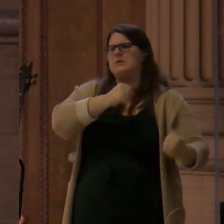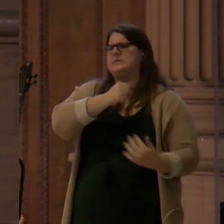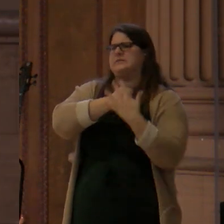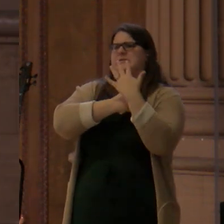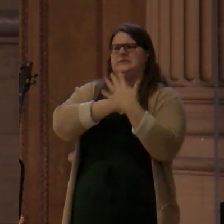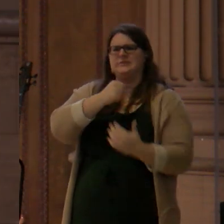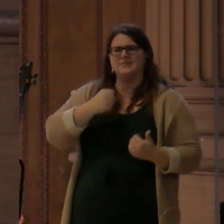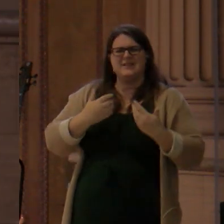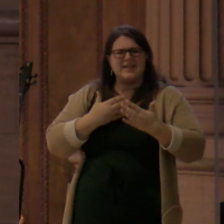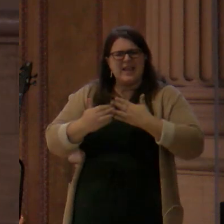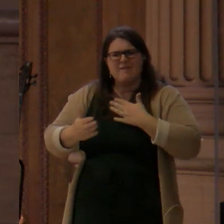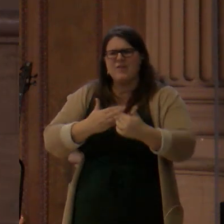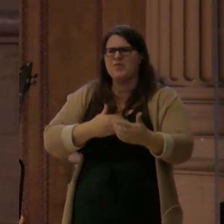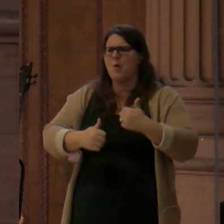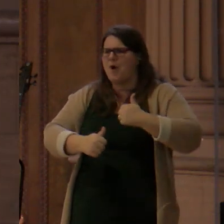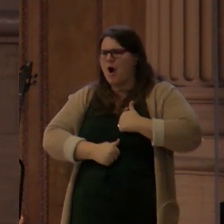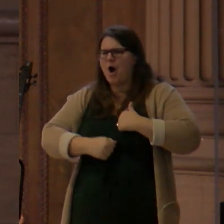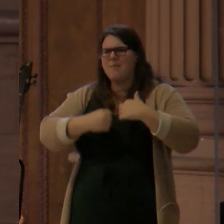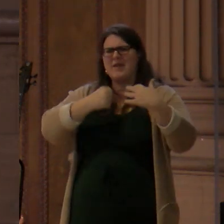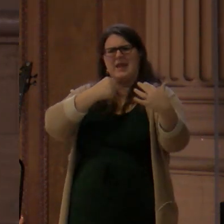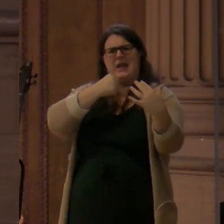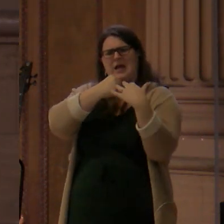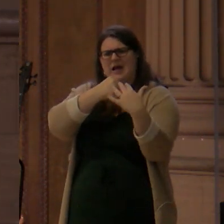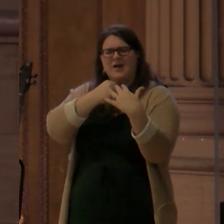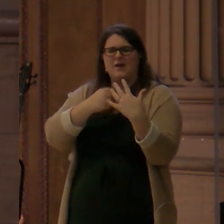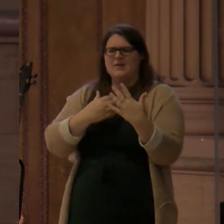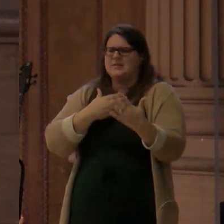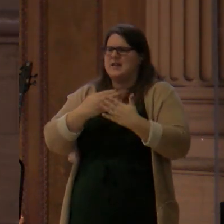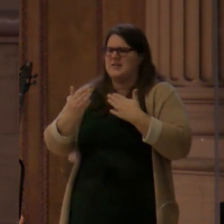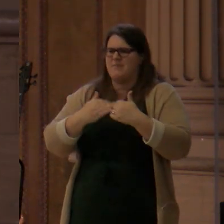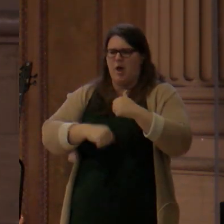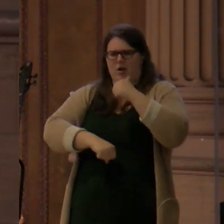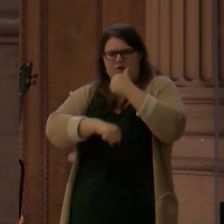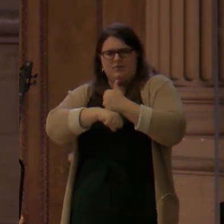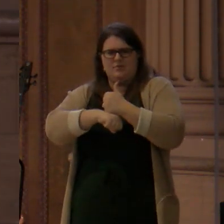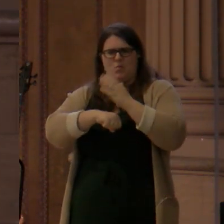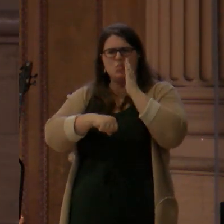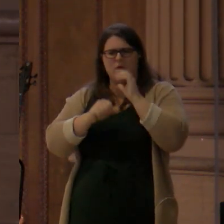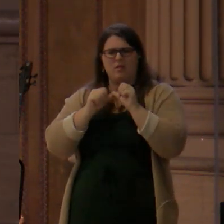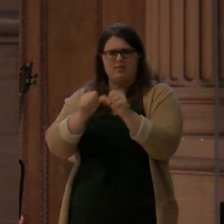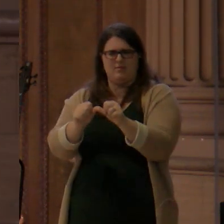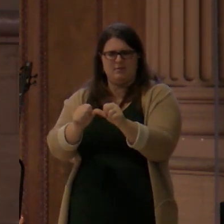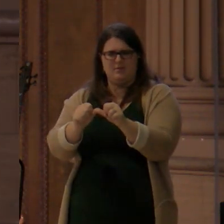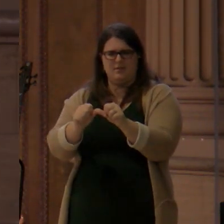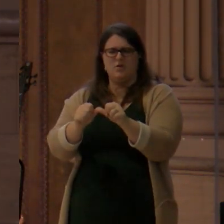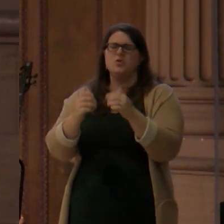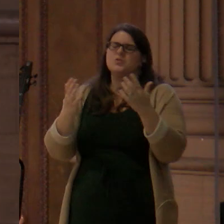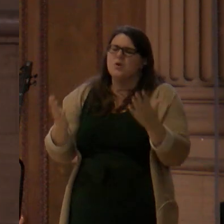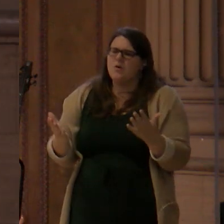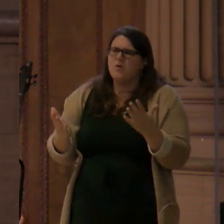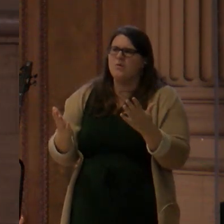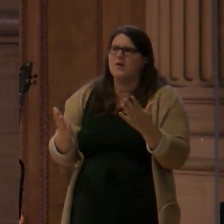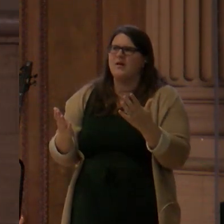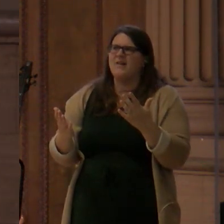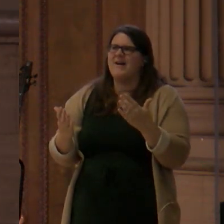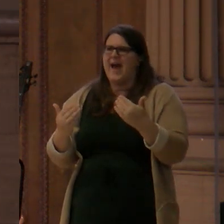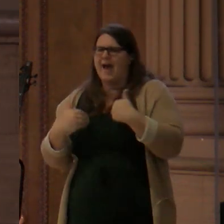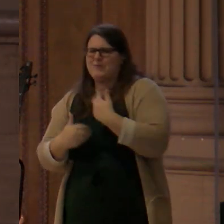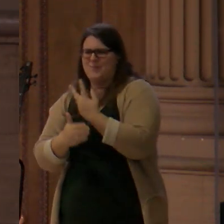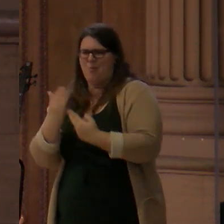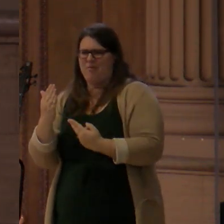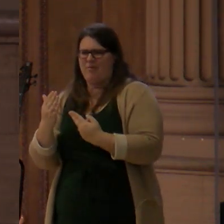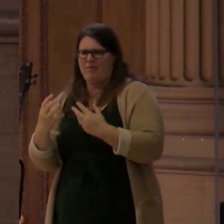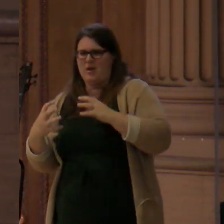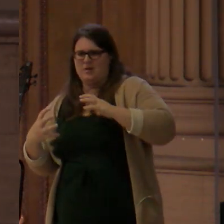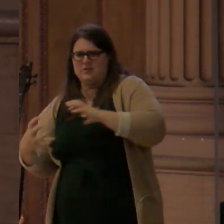nor angels nor rulers nor things present nor things to come nor powers nor height nor depth nor anything else in all creation will be